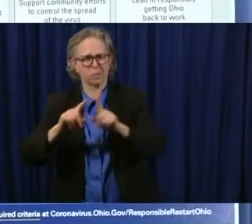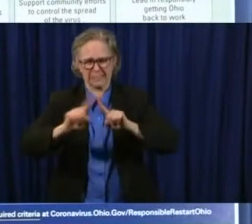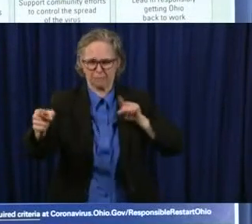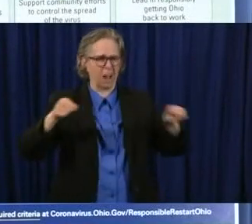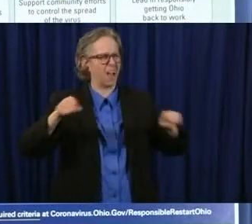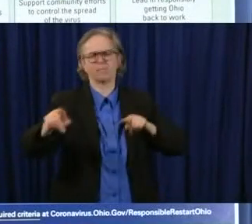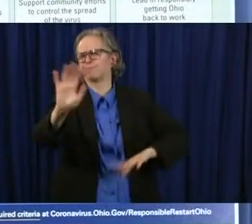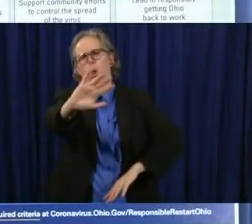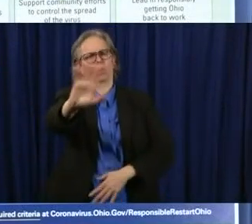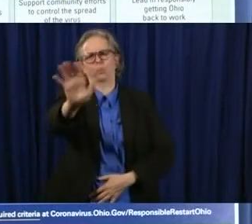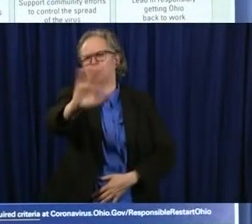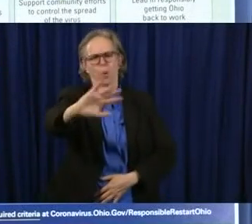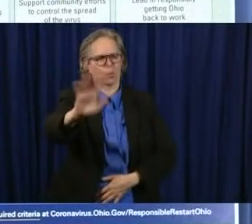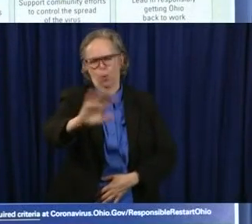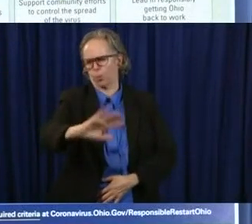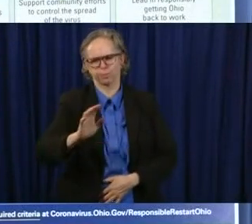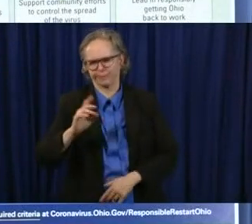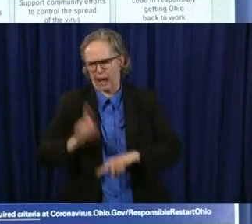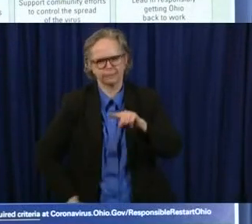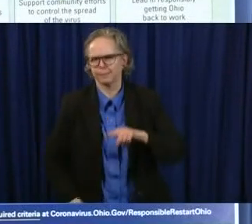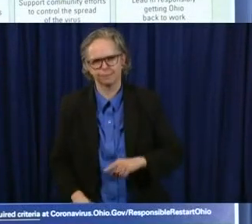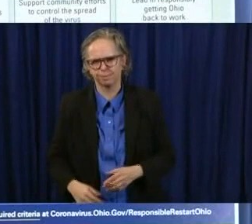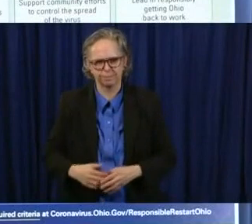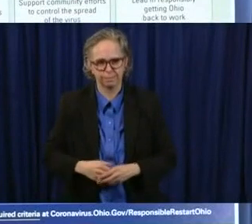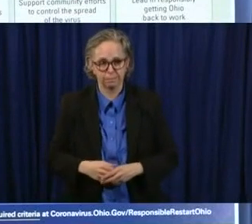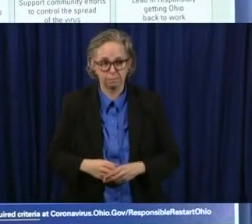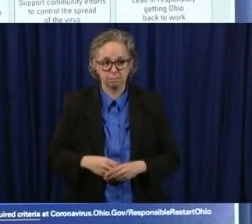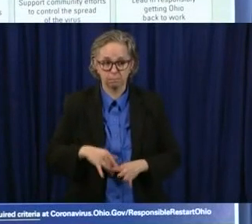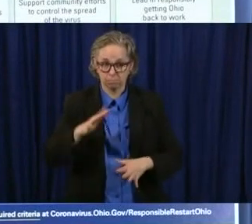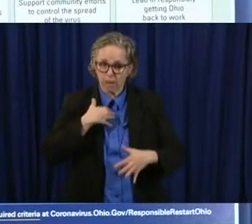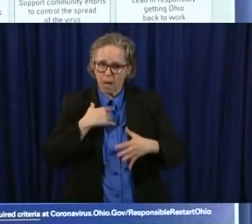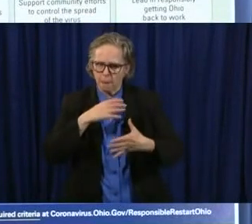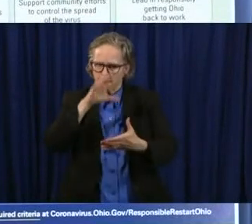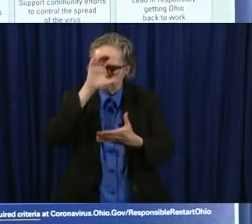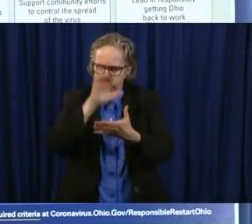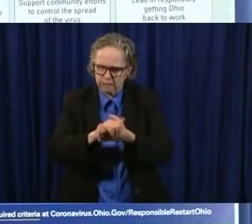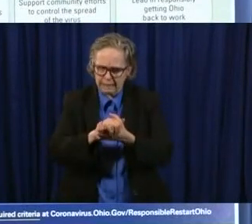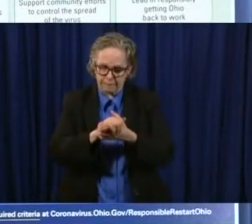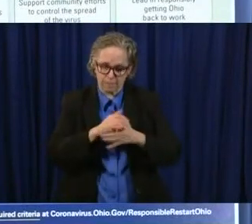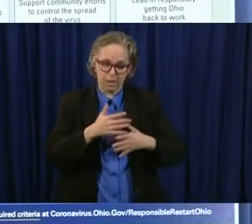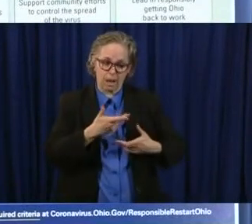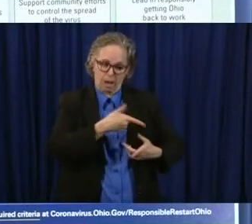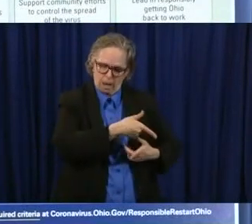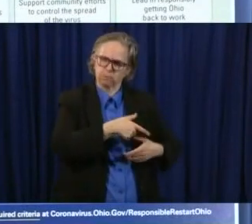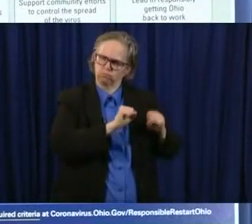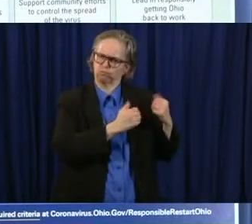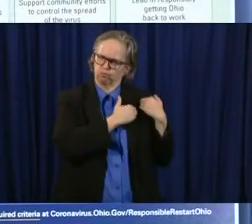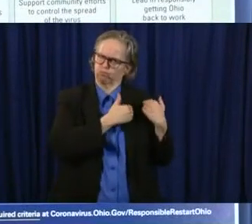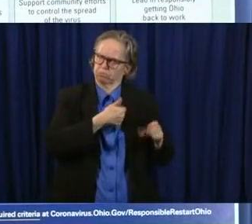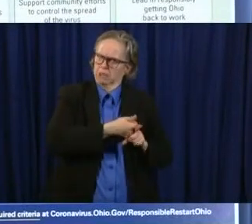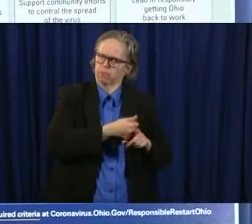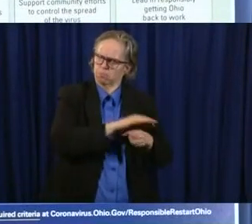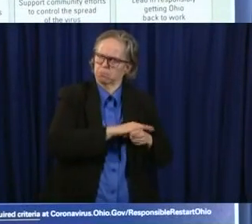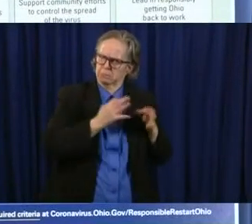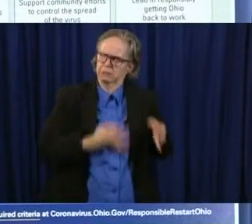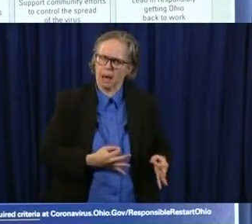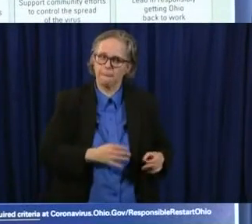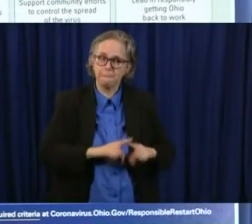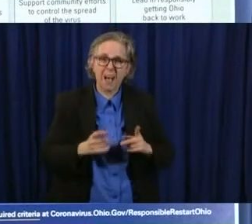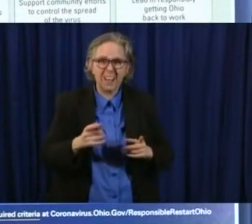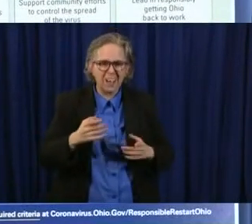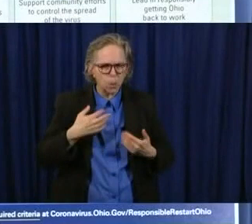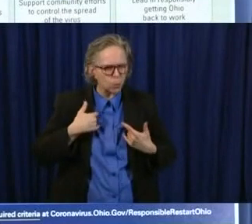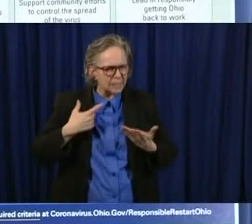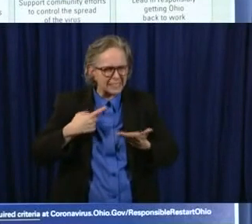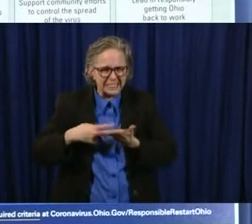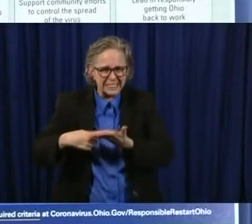while i i'm a great believer in local control i've consulted a lot with mayors i've consulted